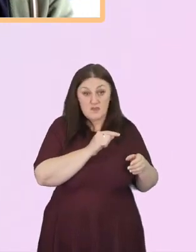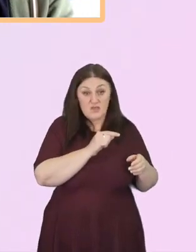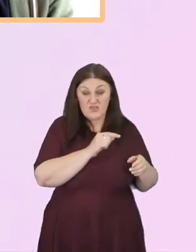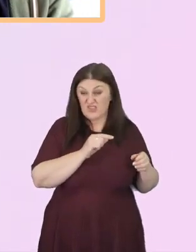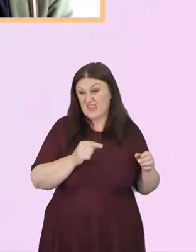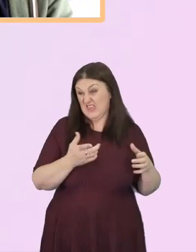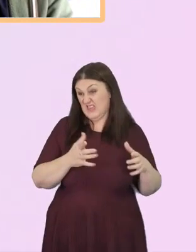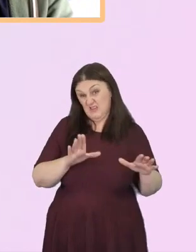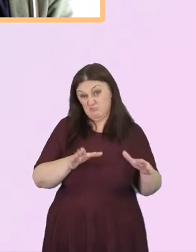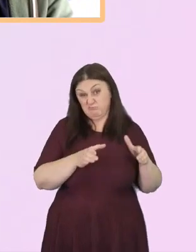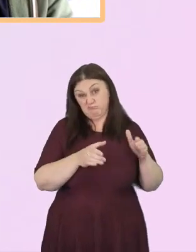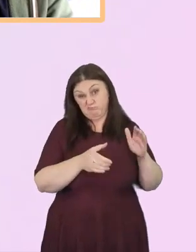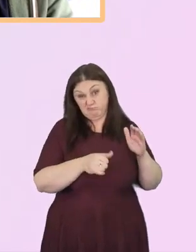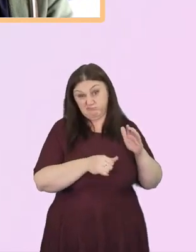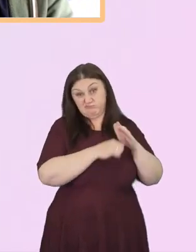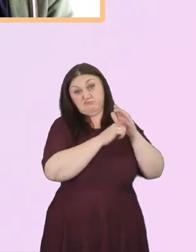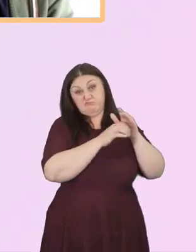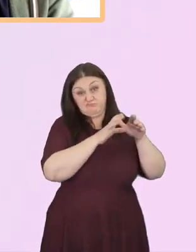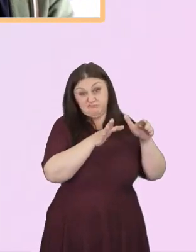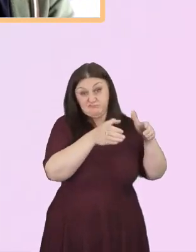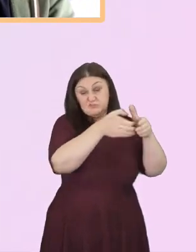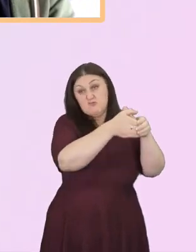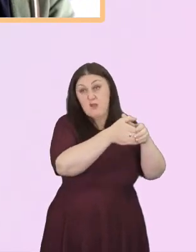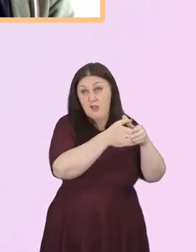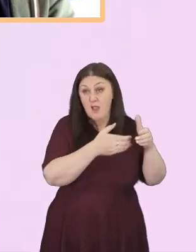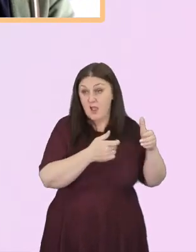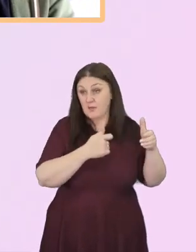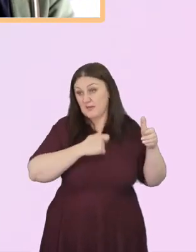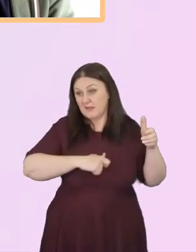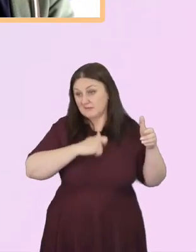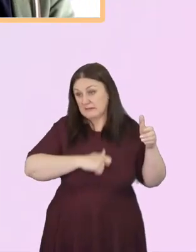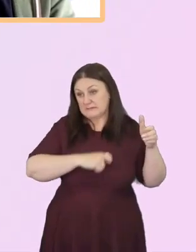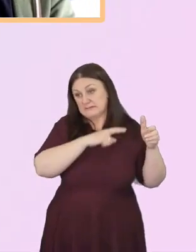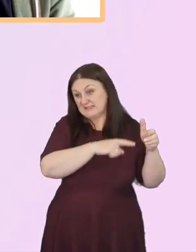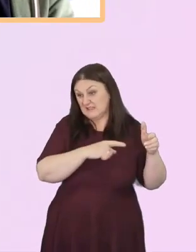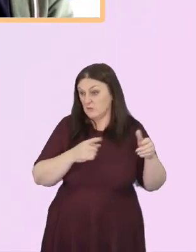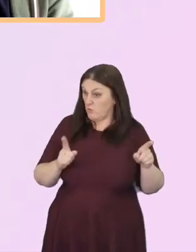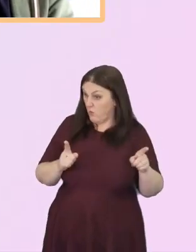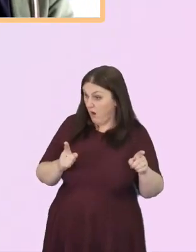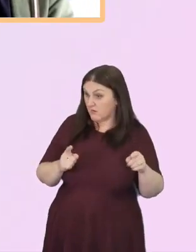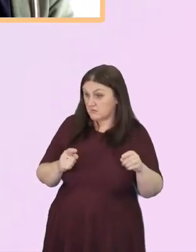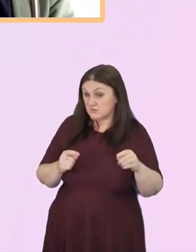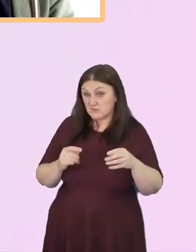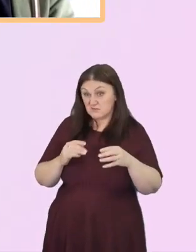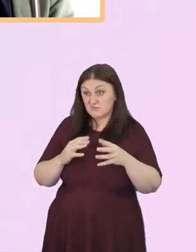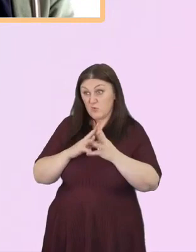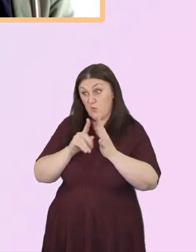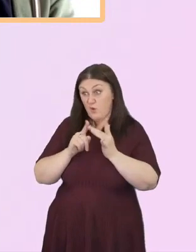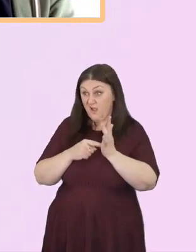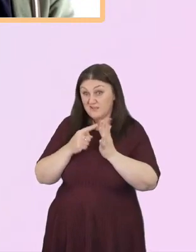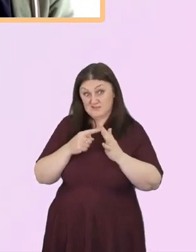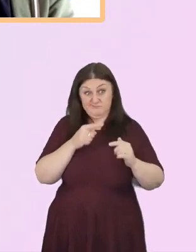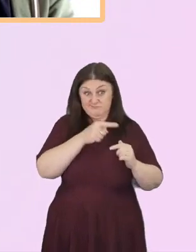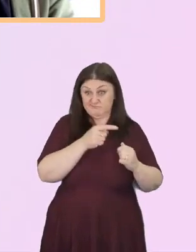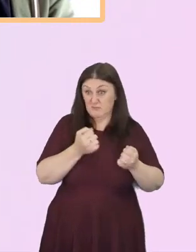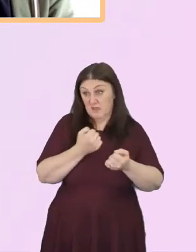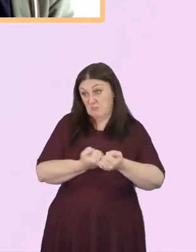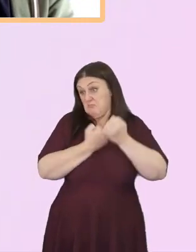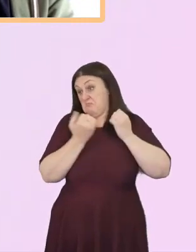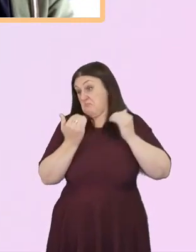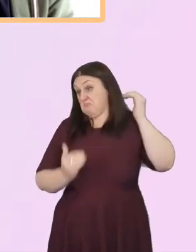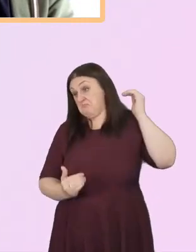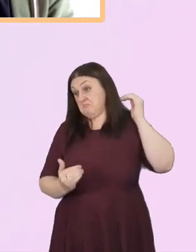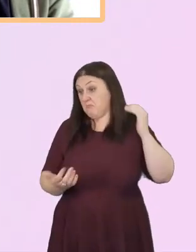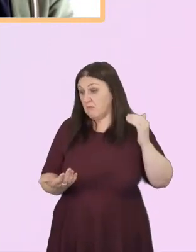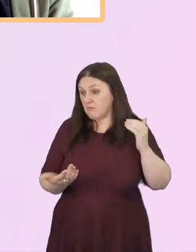white, that you not exactly aspired to, but that took the supremacy. So his